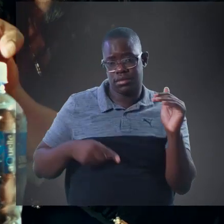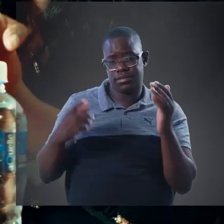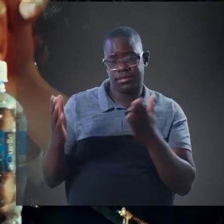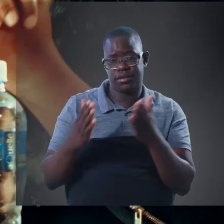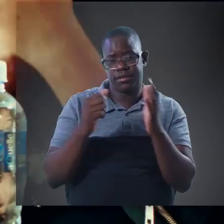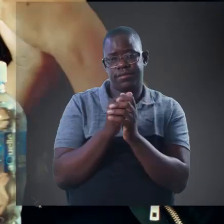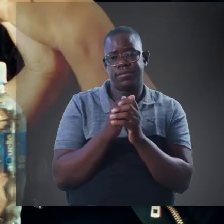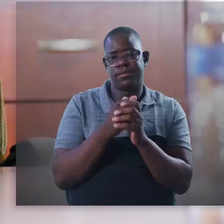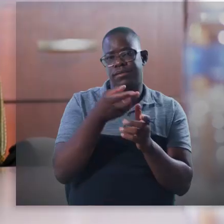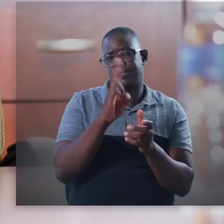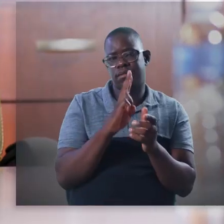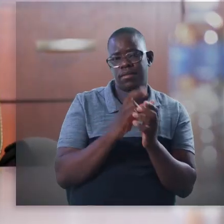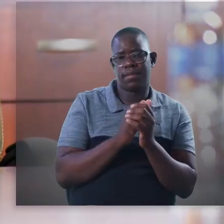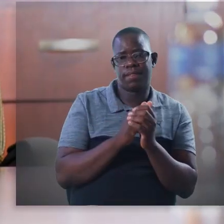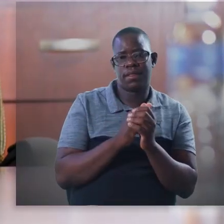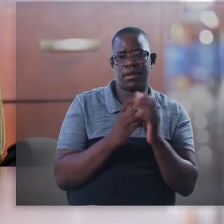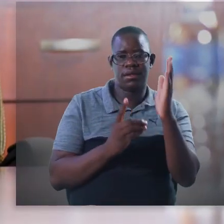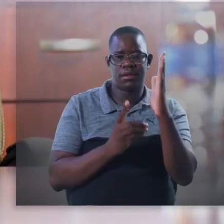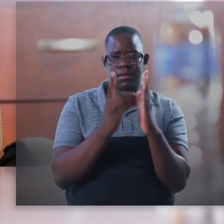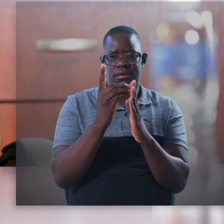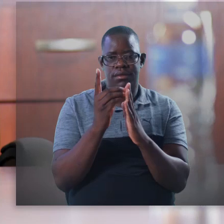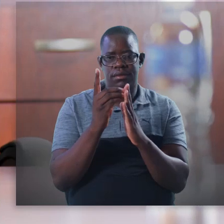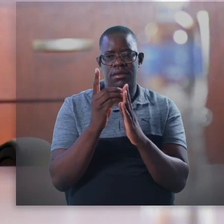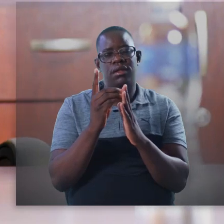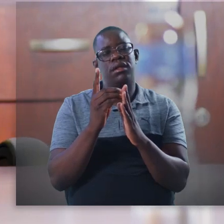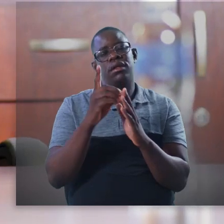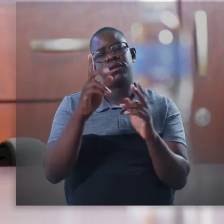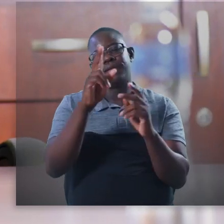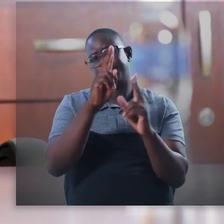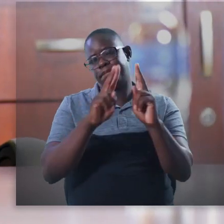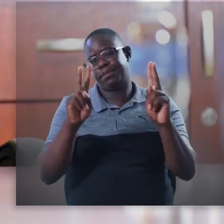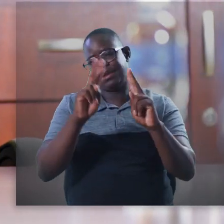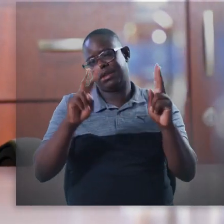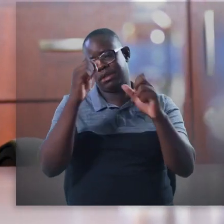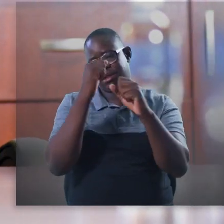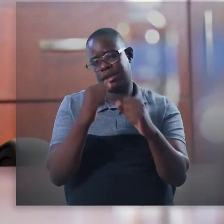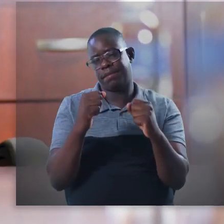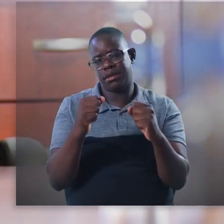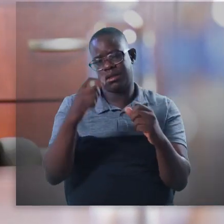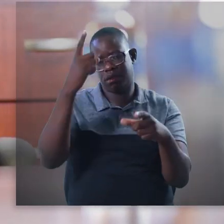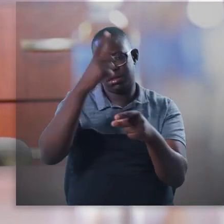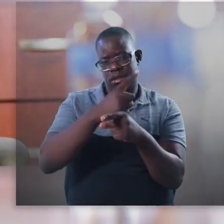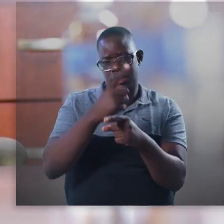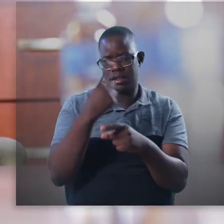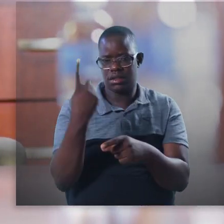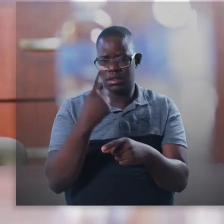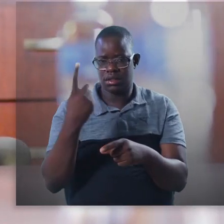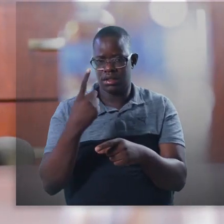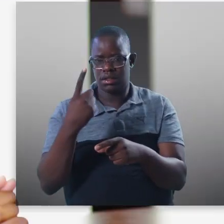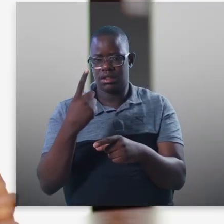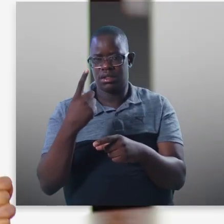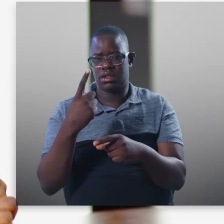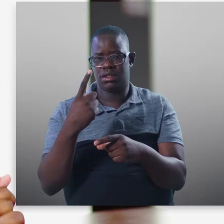that enabled a nation building. All right. And Lynn, what can you tell us with regards of development of peace and